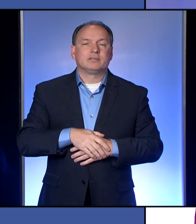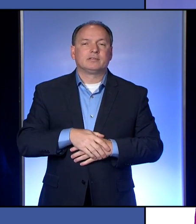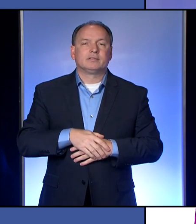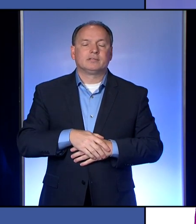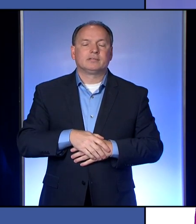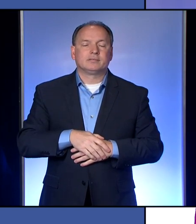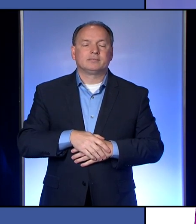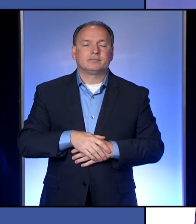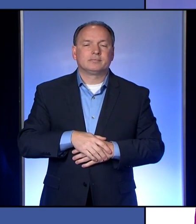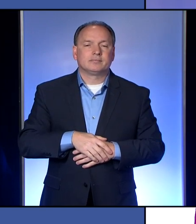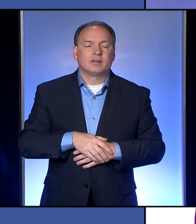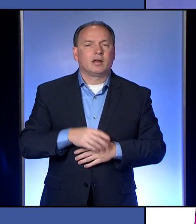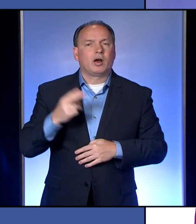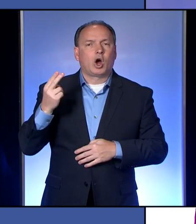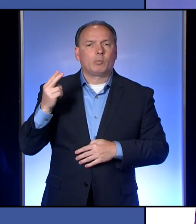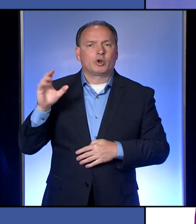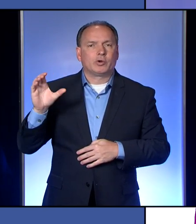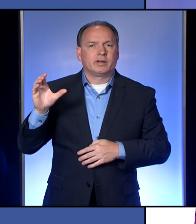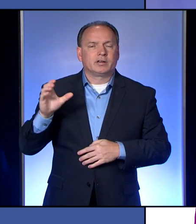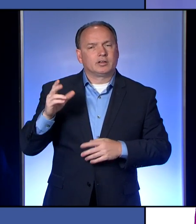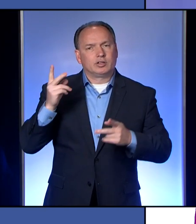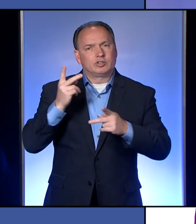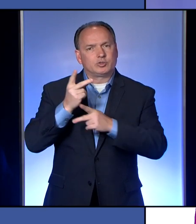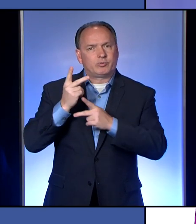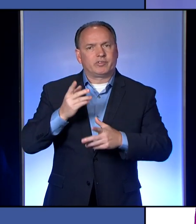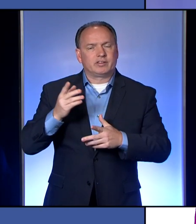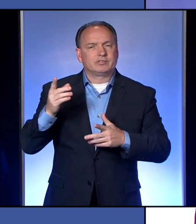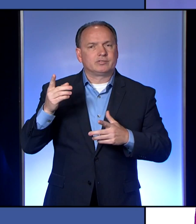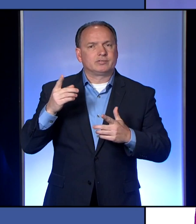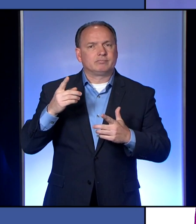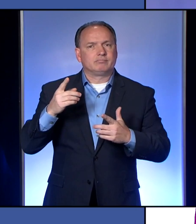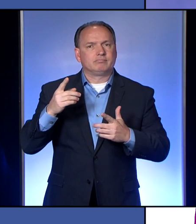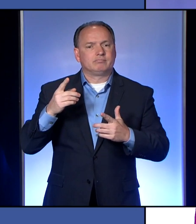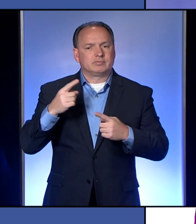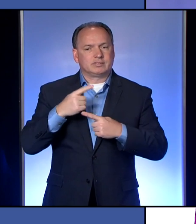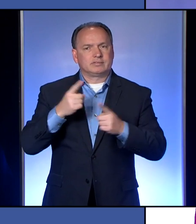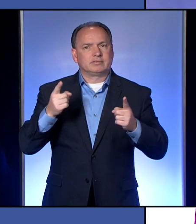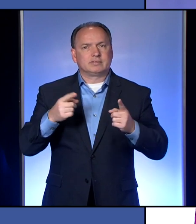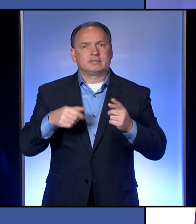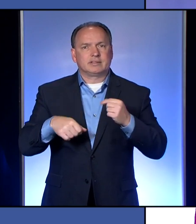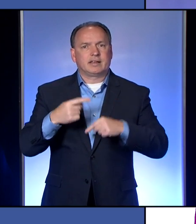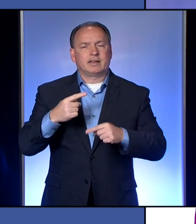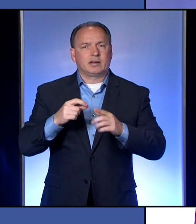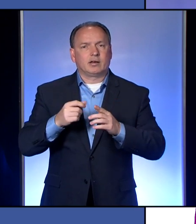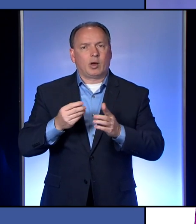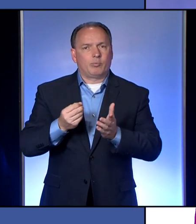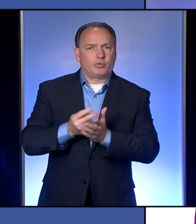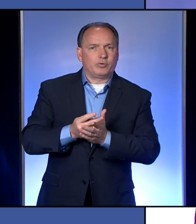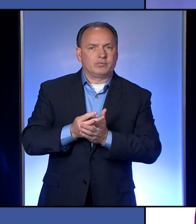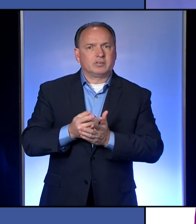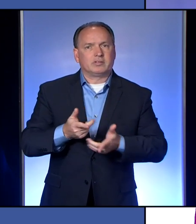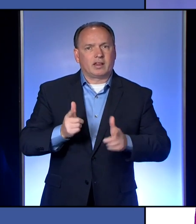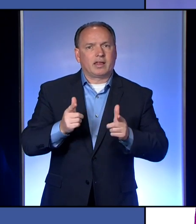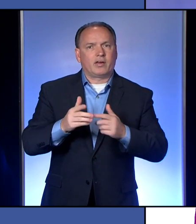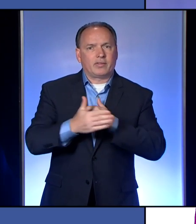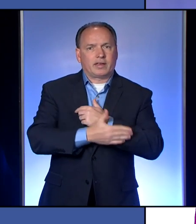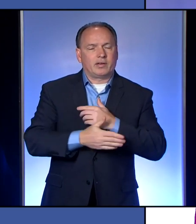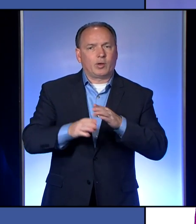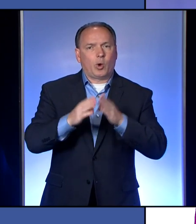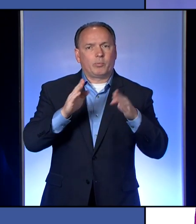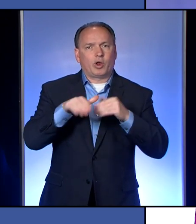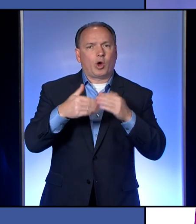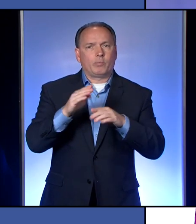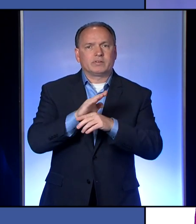Yes, Kathy. Um, the Harbor Creek supervisors earlier today, um, approved a resolution calling for the county to open all businesses. Wanted to get your